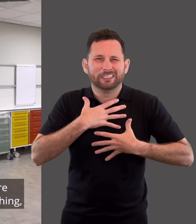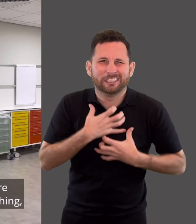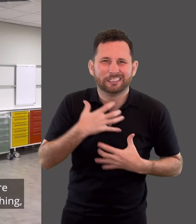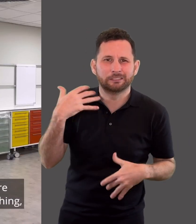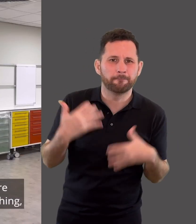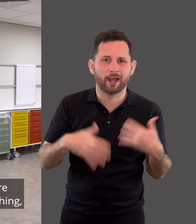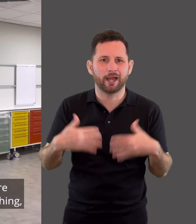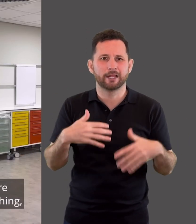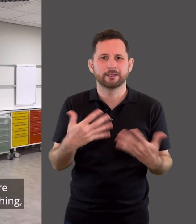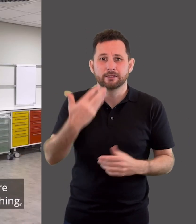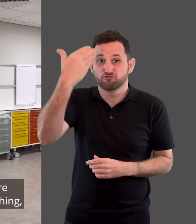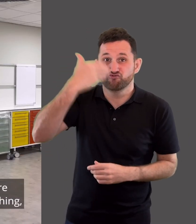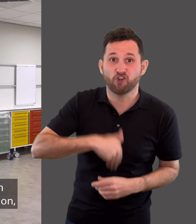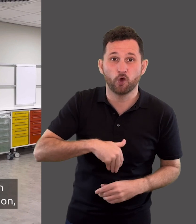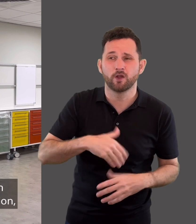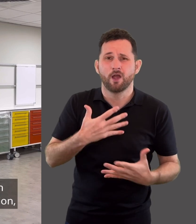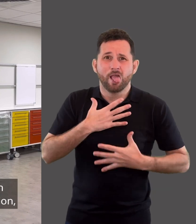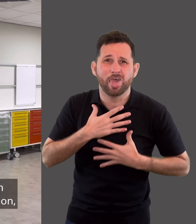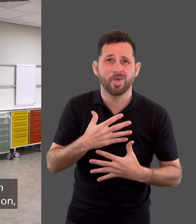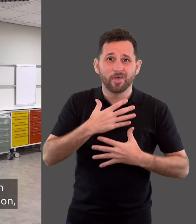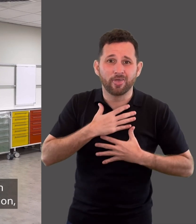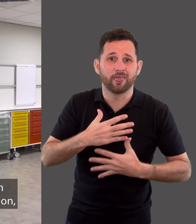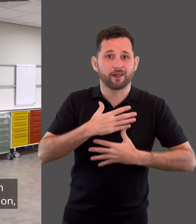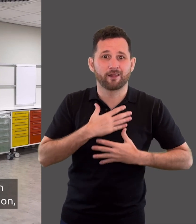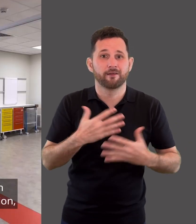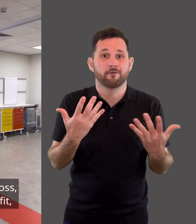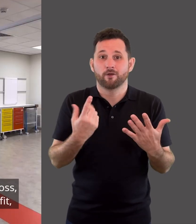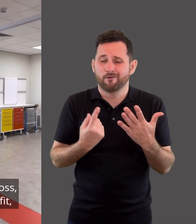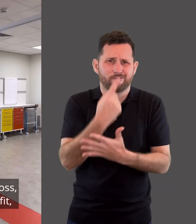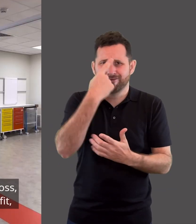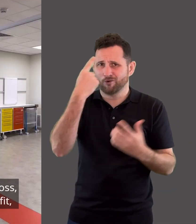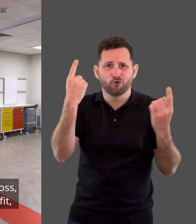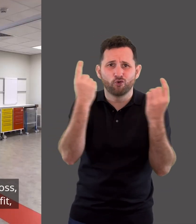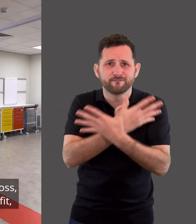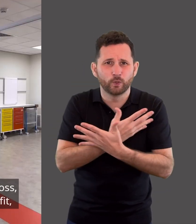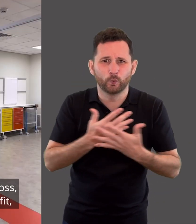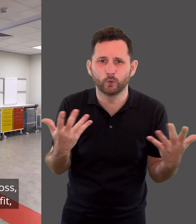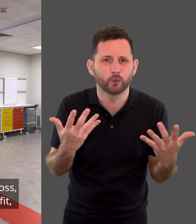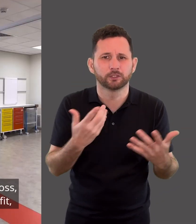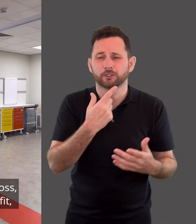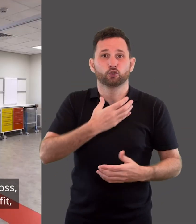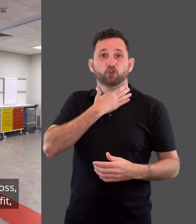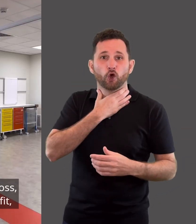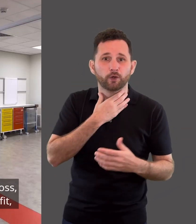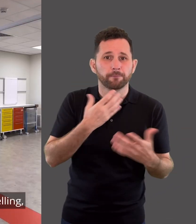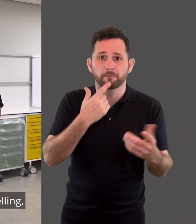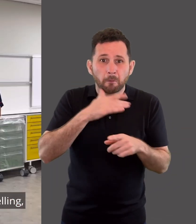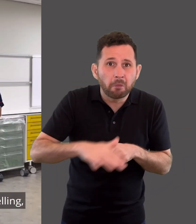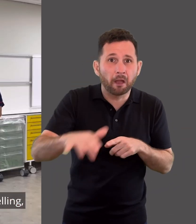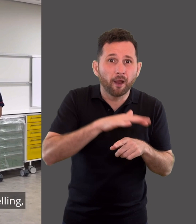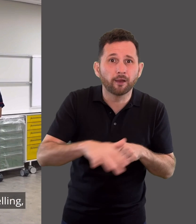stroke, severe difficulty in breathing or the sudden onset of confusion, choking, blood loss or a seizure or fit,